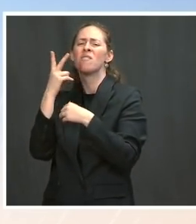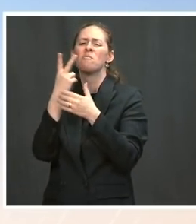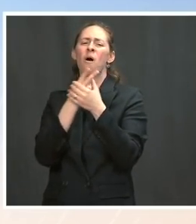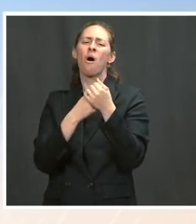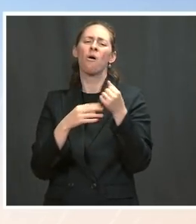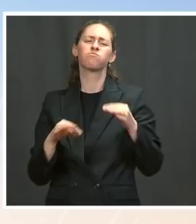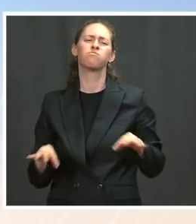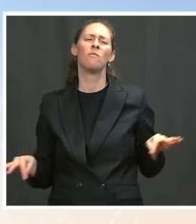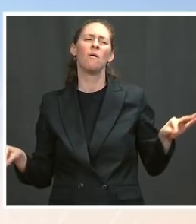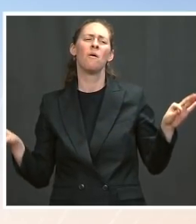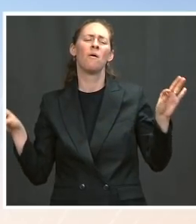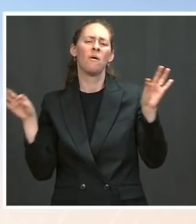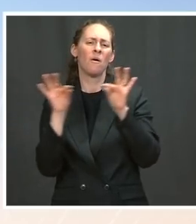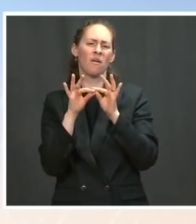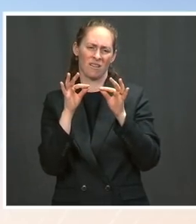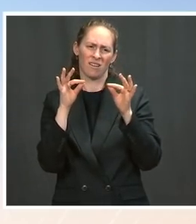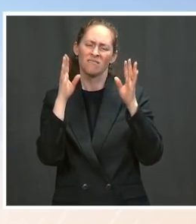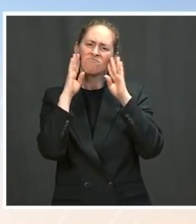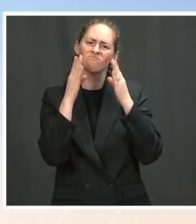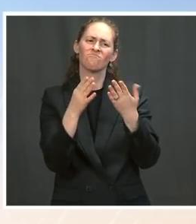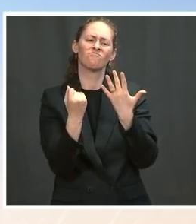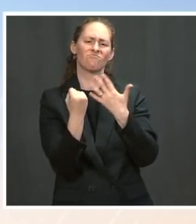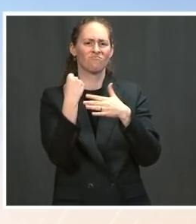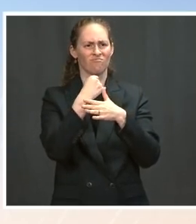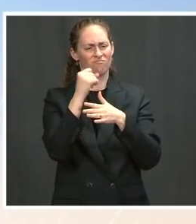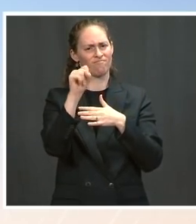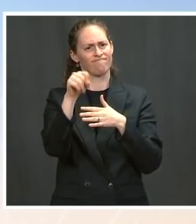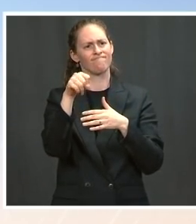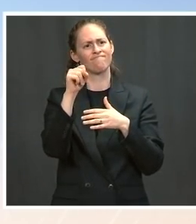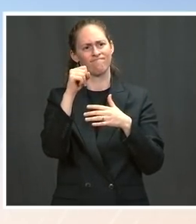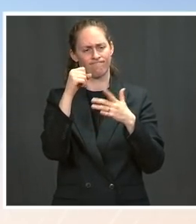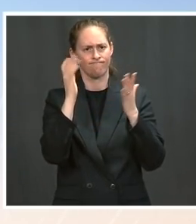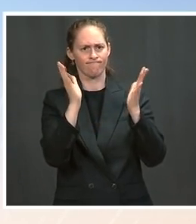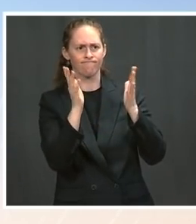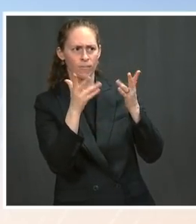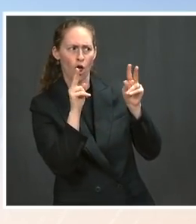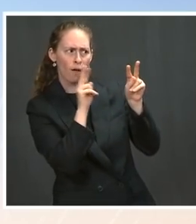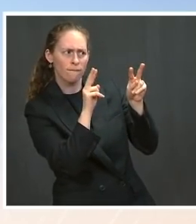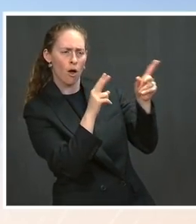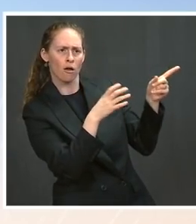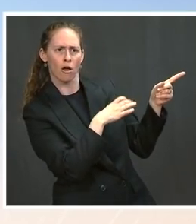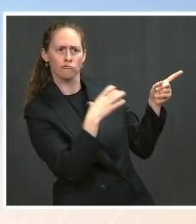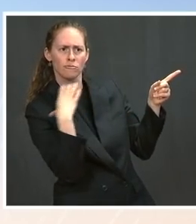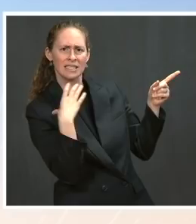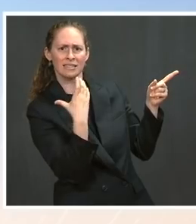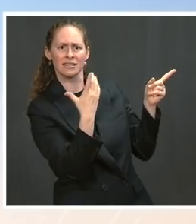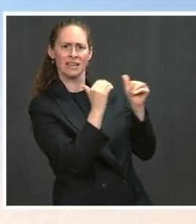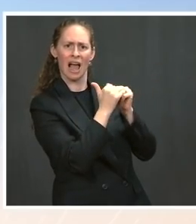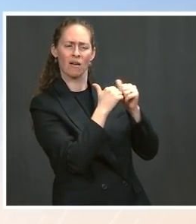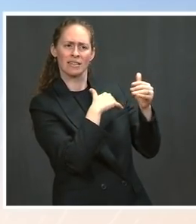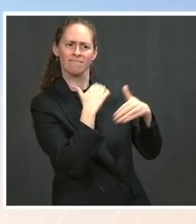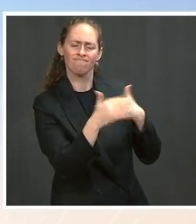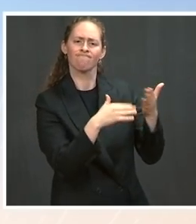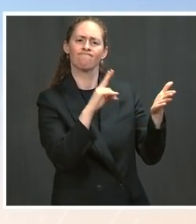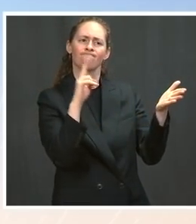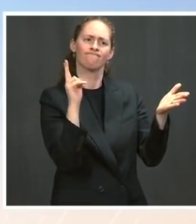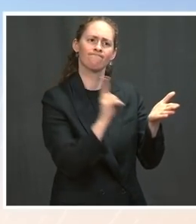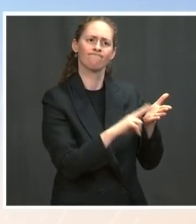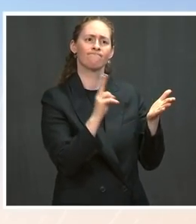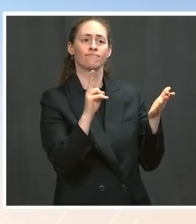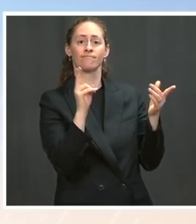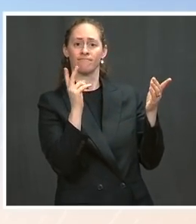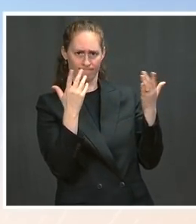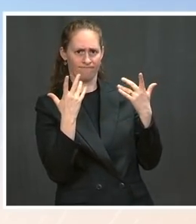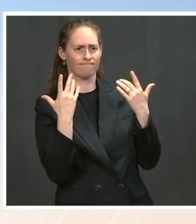and ones where he's looking forward to talking with leaders in Congress about how to move them forward. And if they come to the table and want to